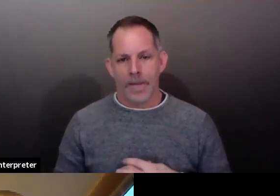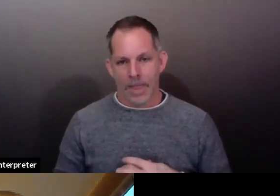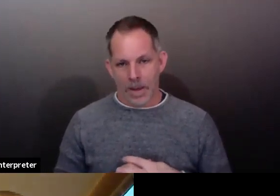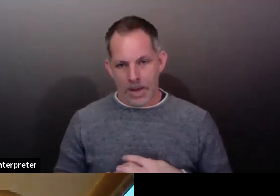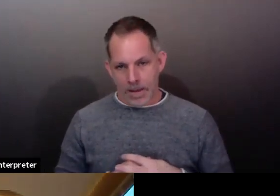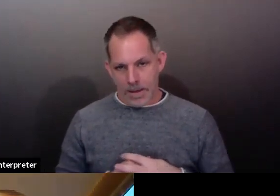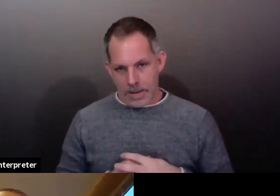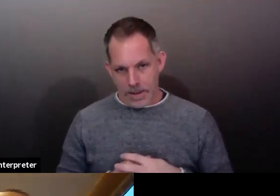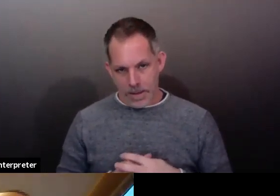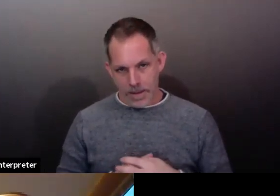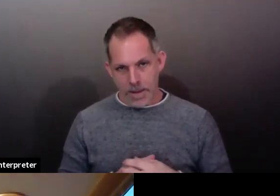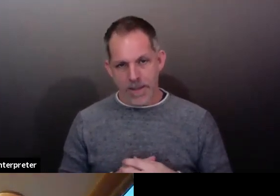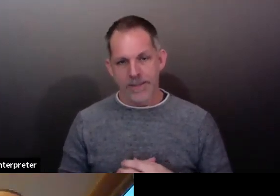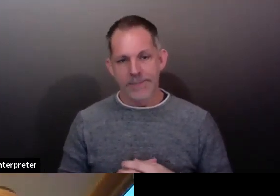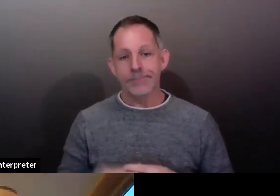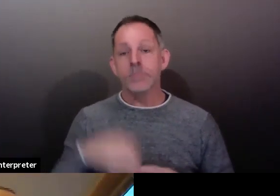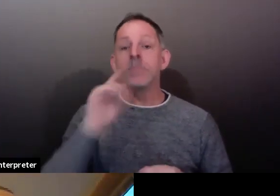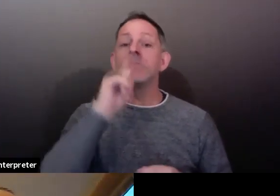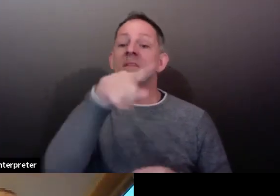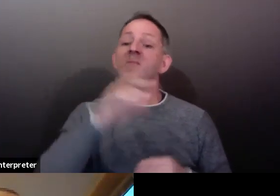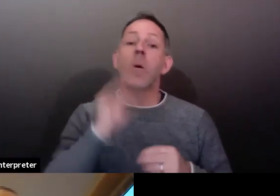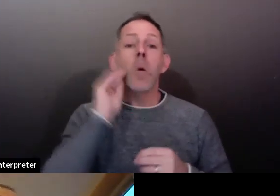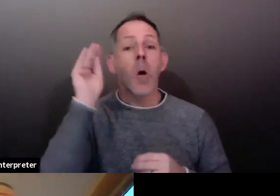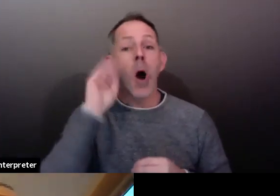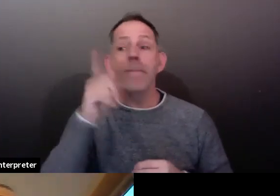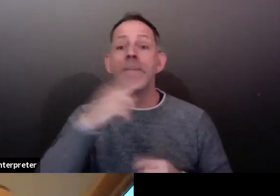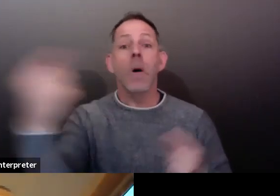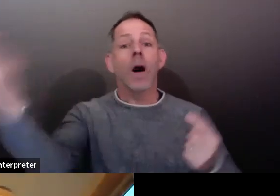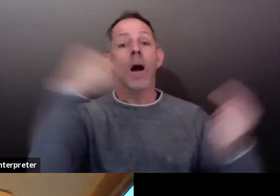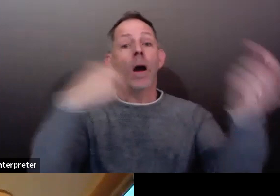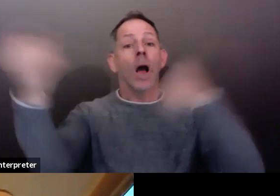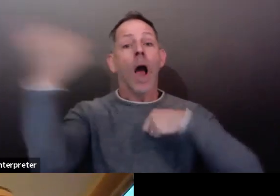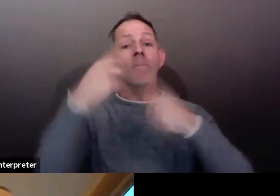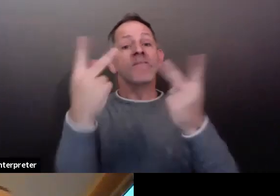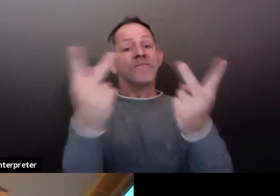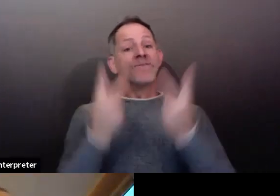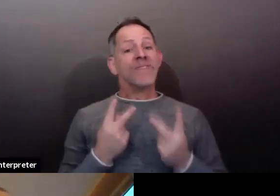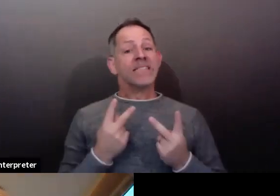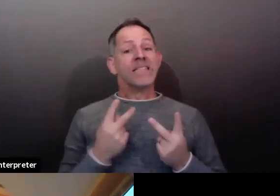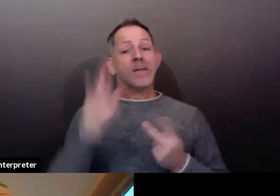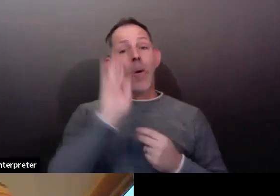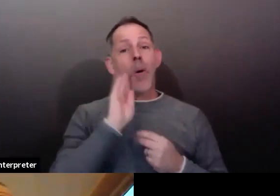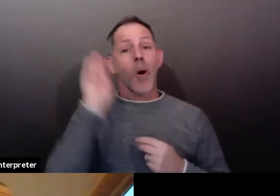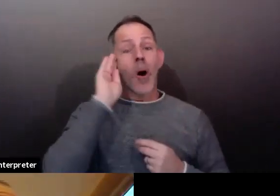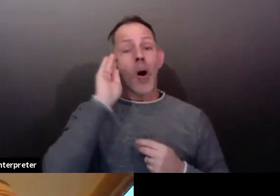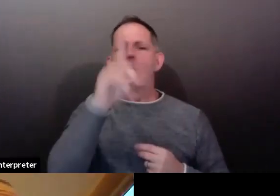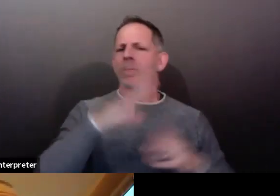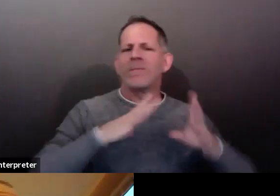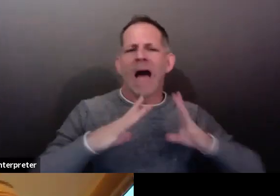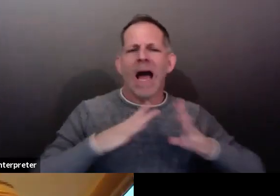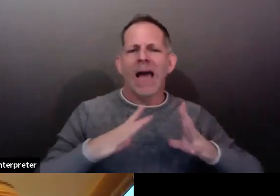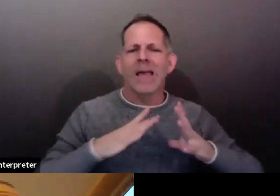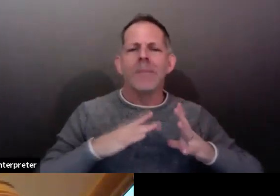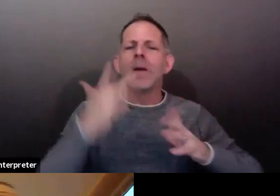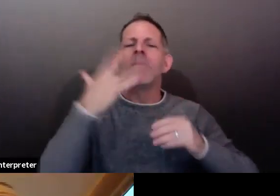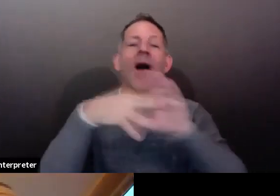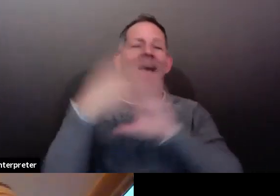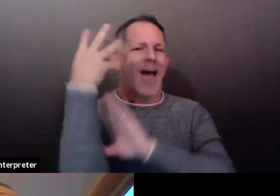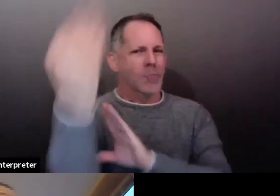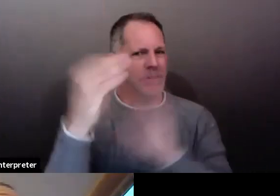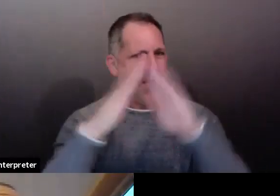try to do it outside, try to do it with doors and windows open and heat cranked up. Sounds crazy and antithetical to,